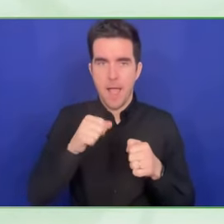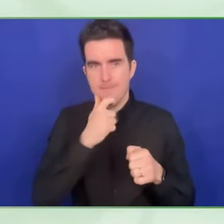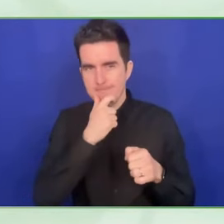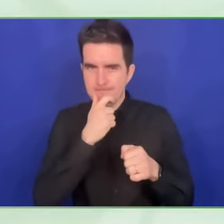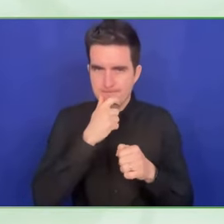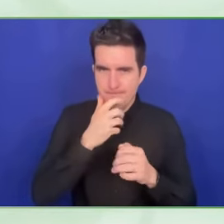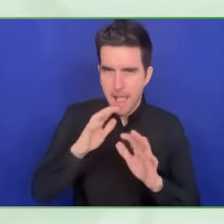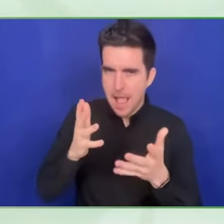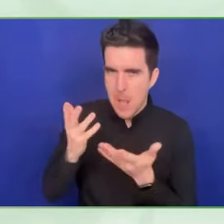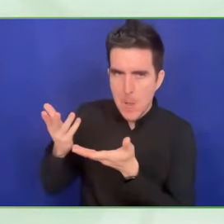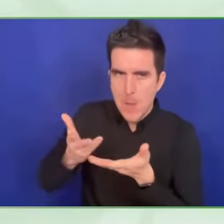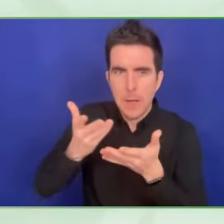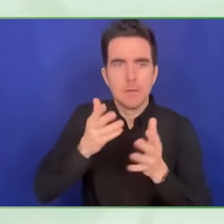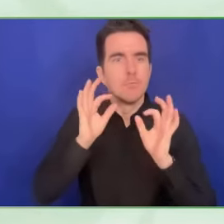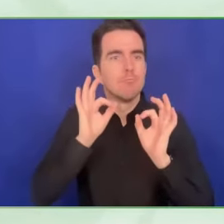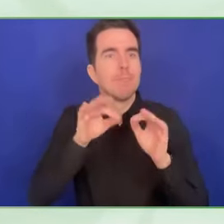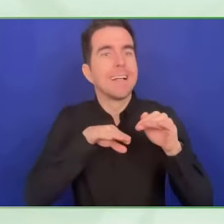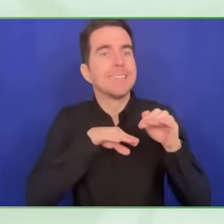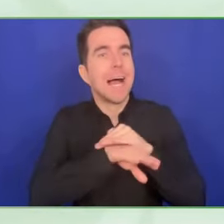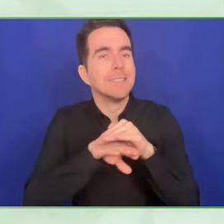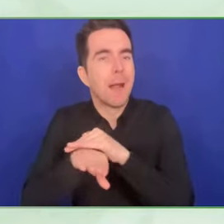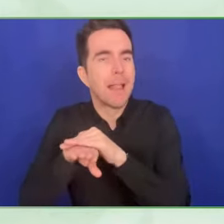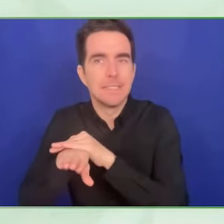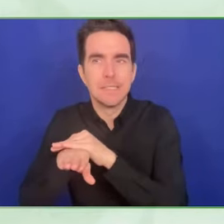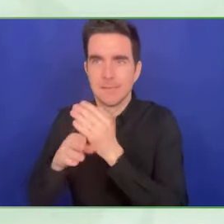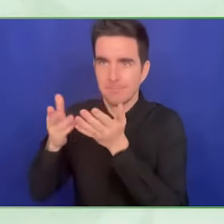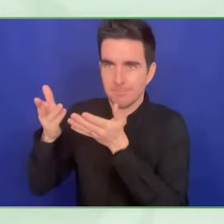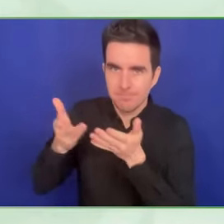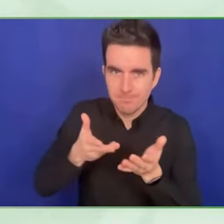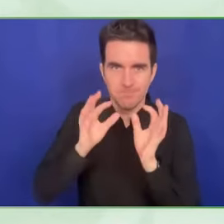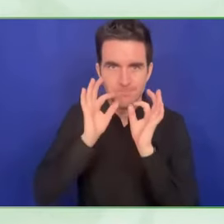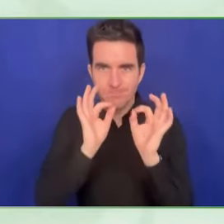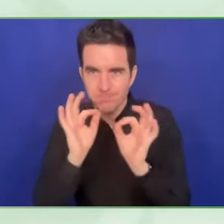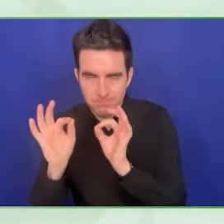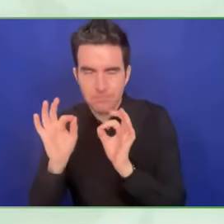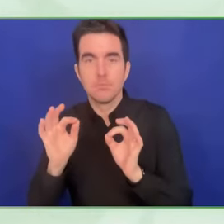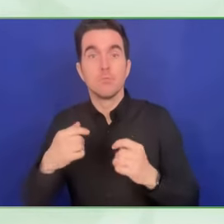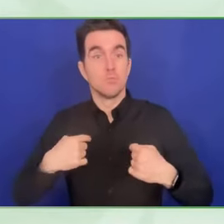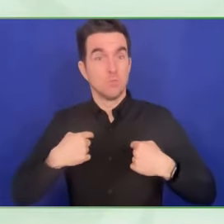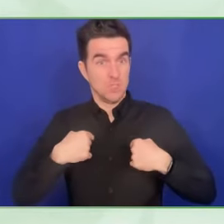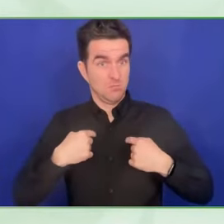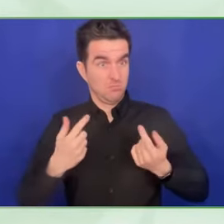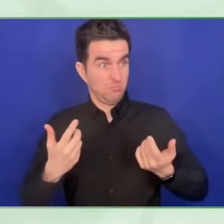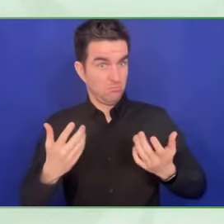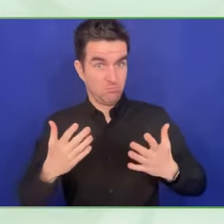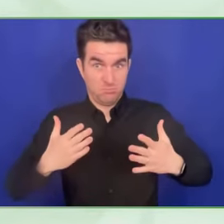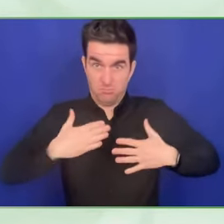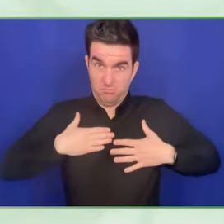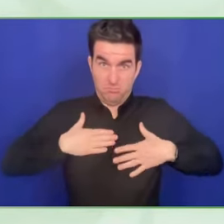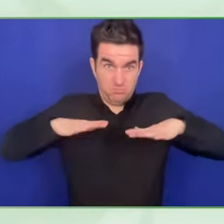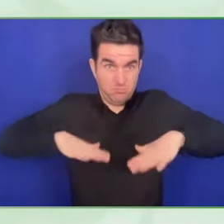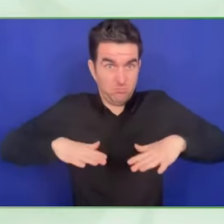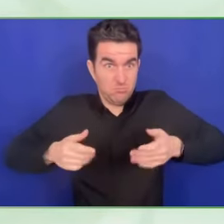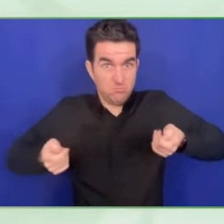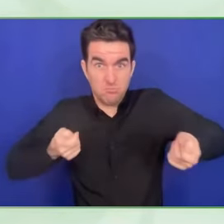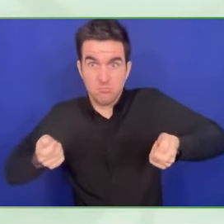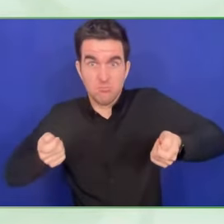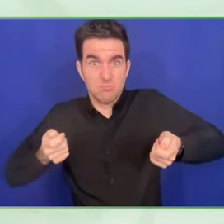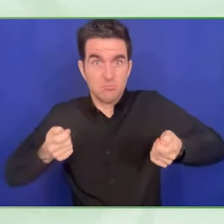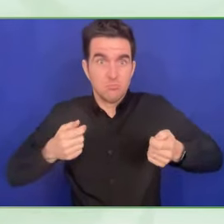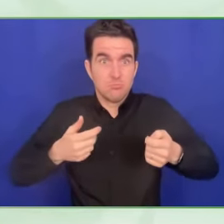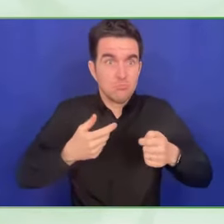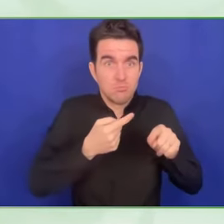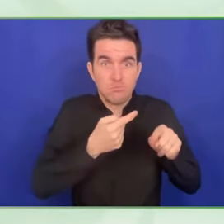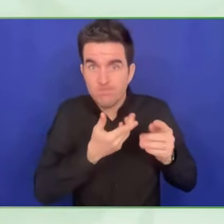to this task that works very coordinated with both the go-to-market teams, mostly marketing and the technology team.